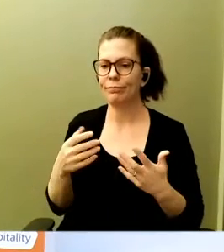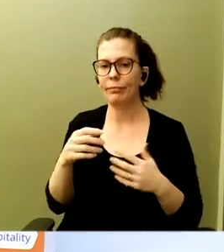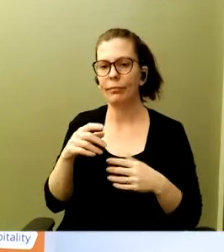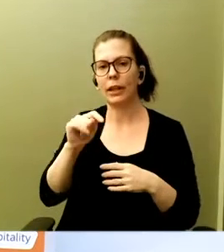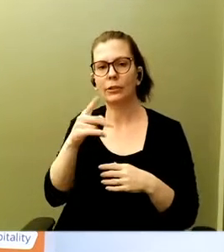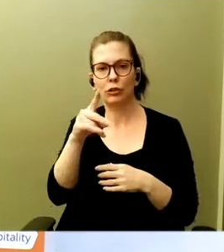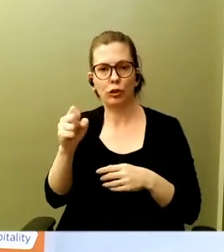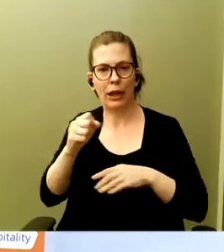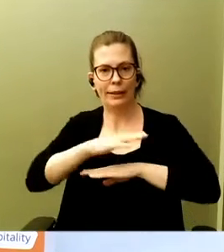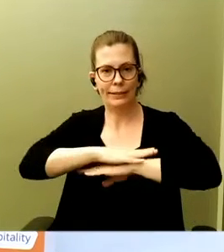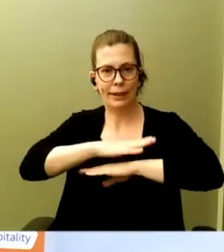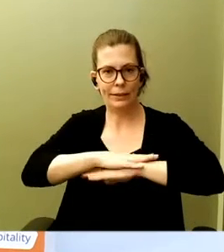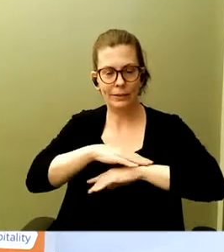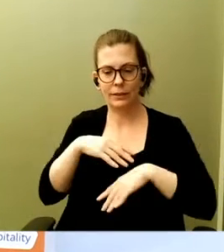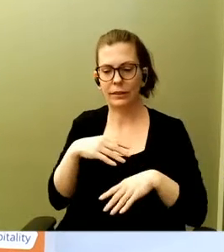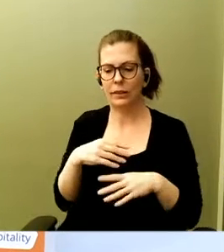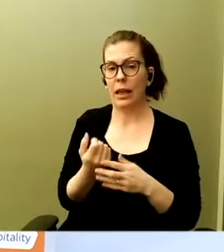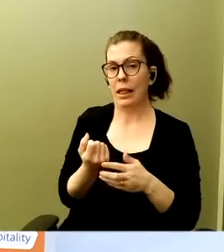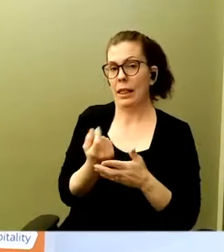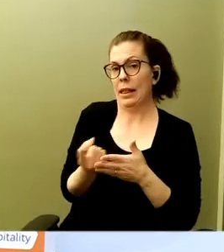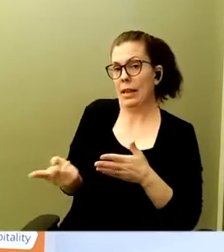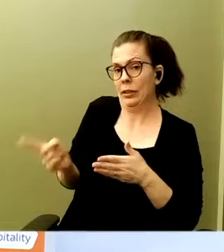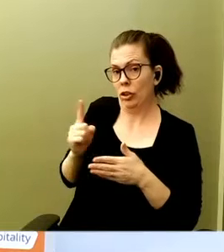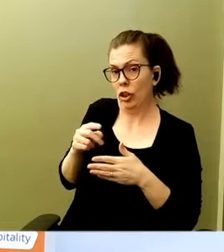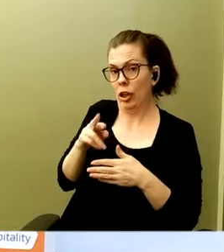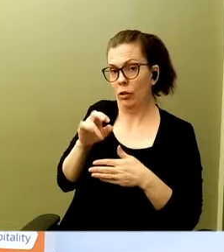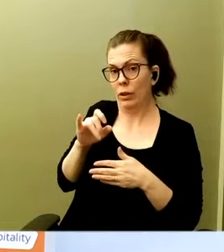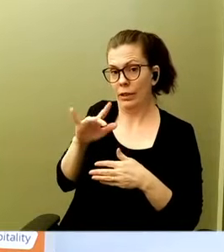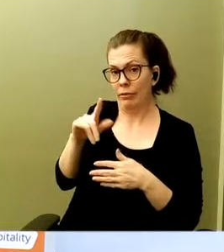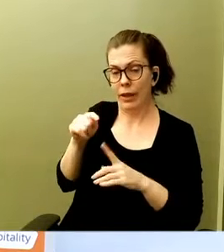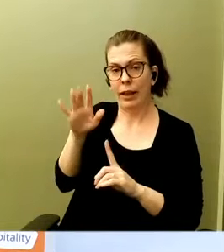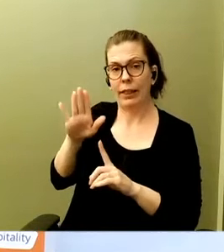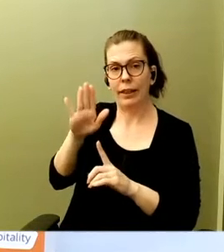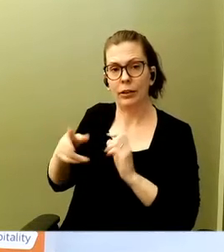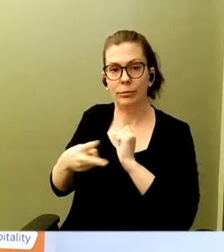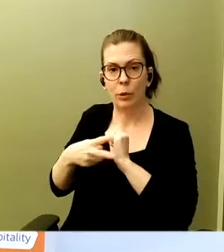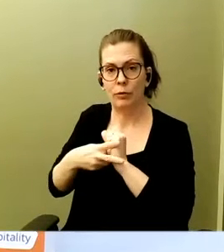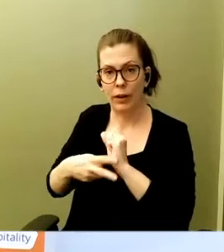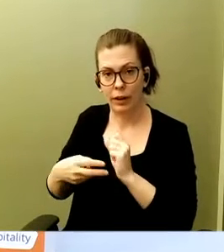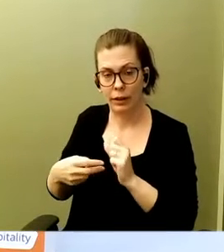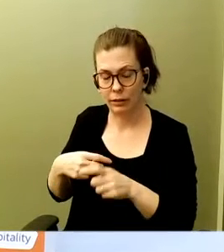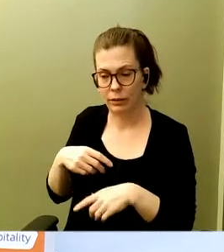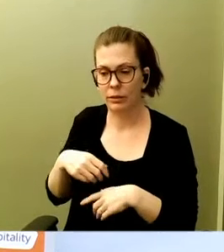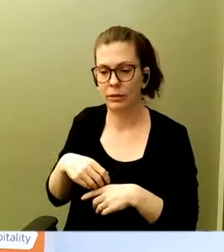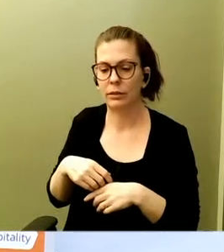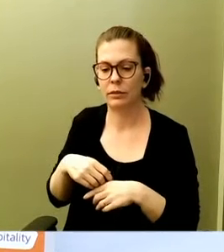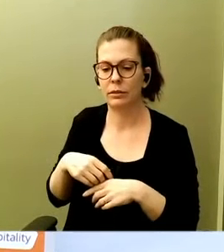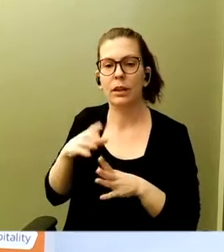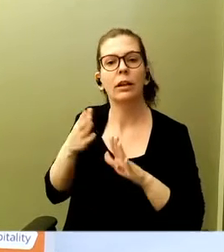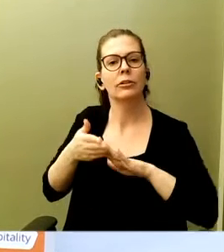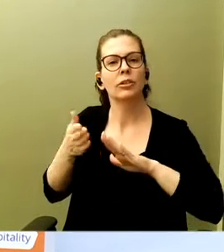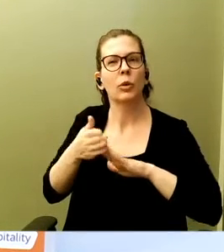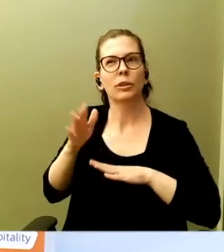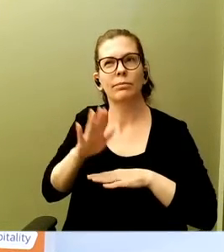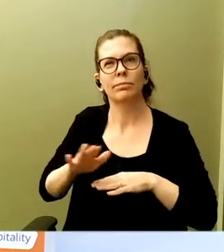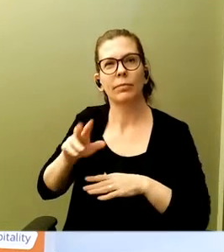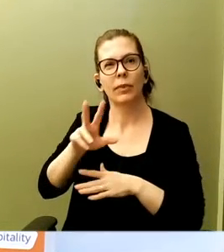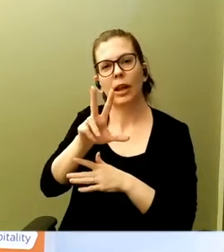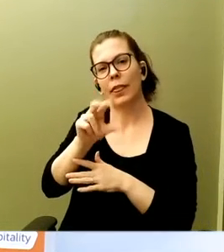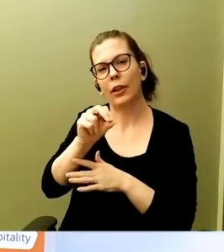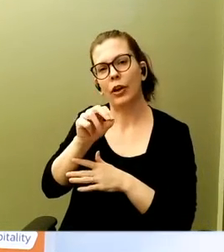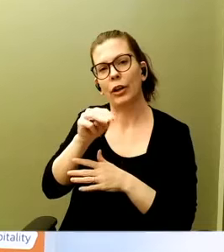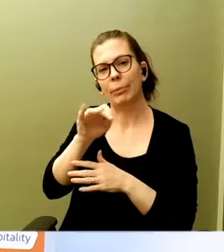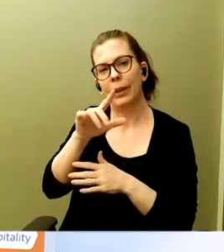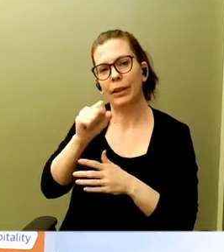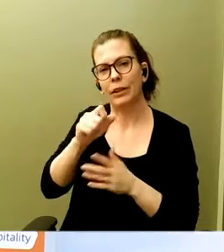last year presented at reInvent. Their profile storage executes about 30 million writes per second